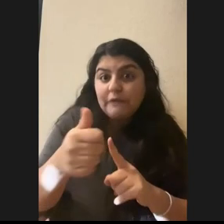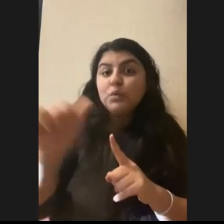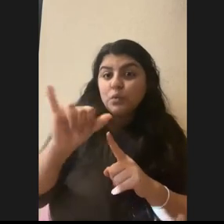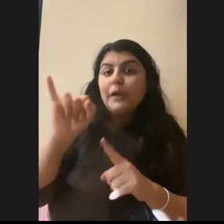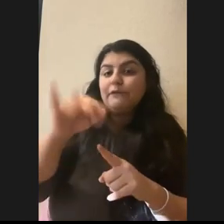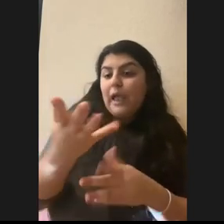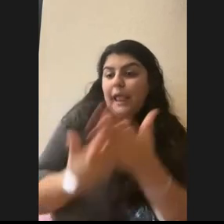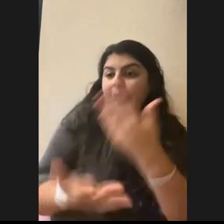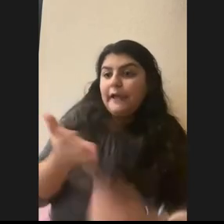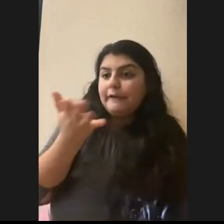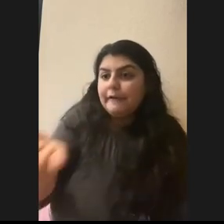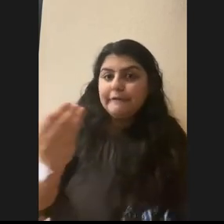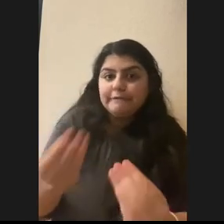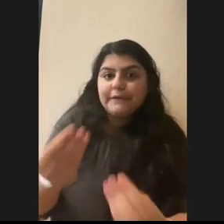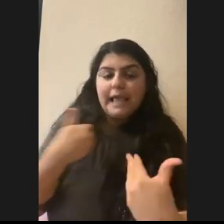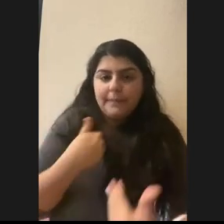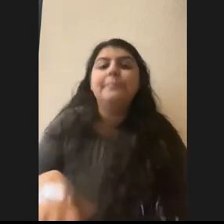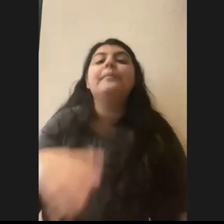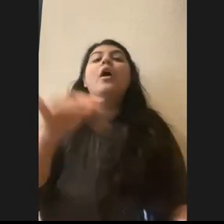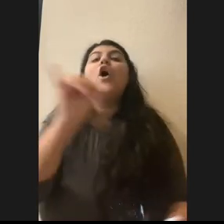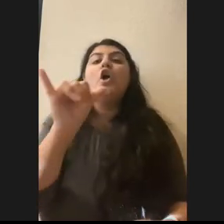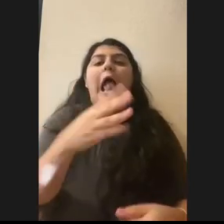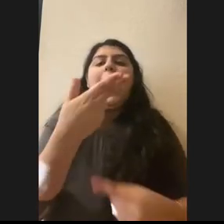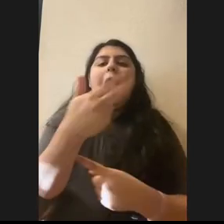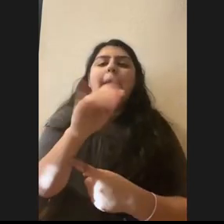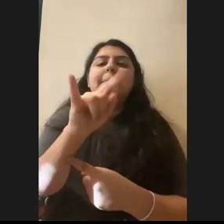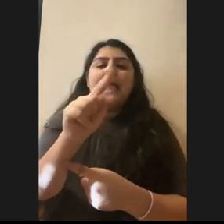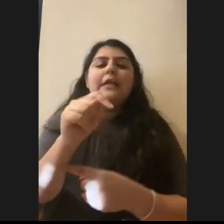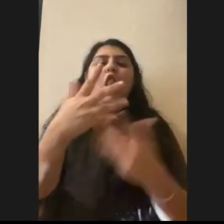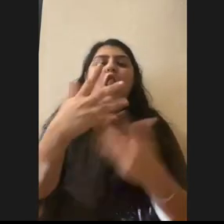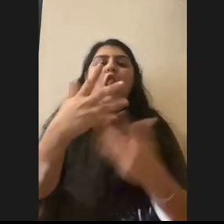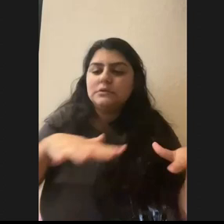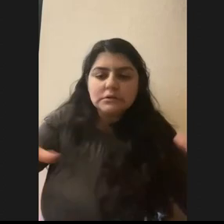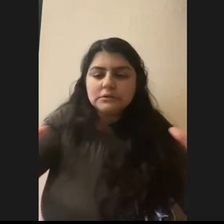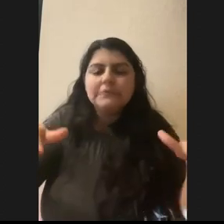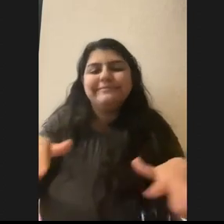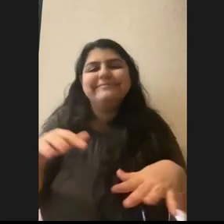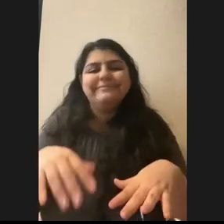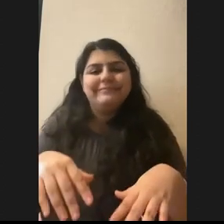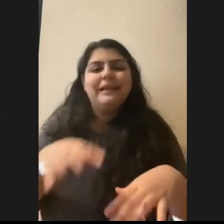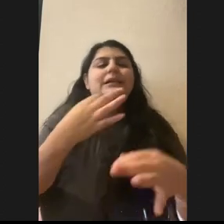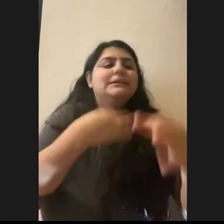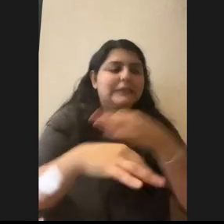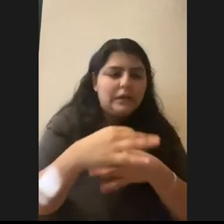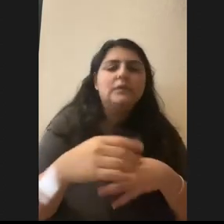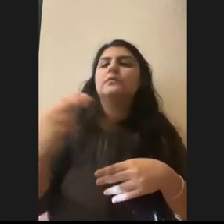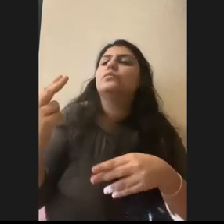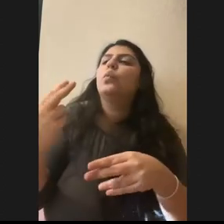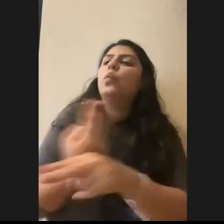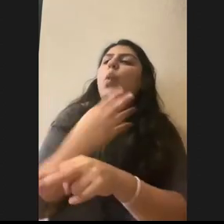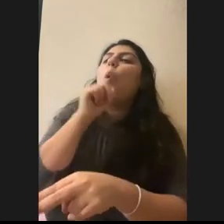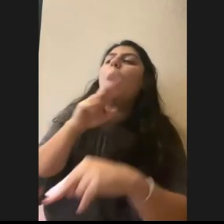loss. So when we build new stuff, when we could be reusing old buildings or something. So. Great. Thanks.